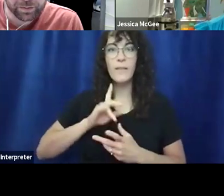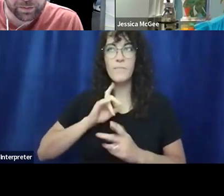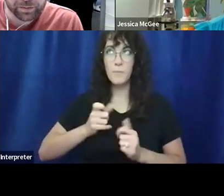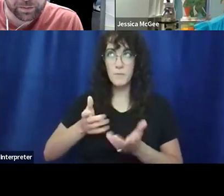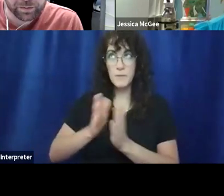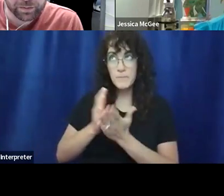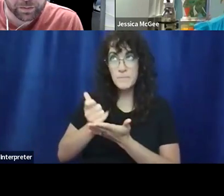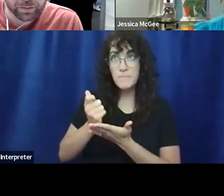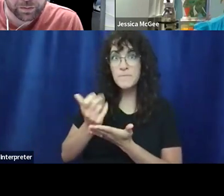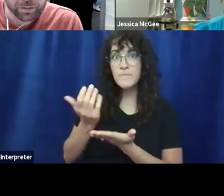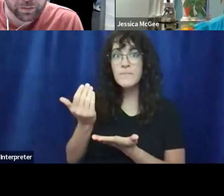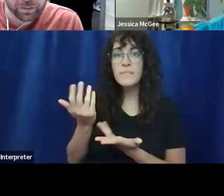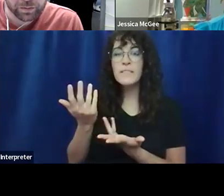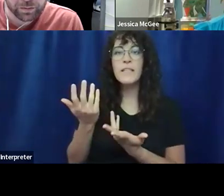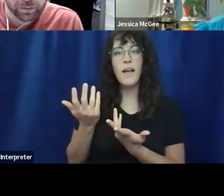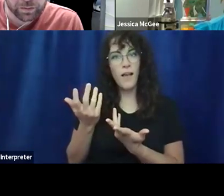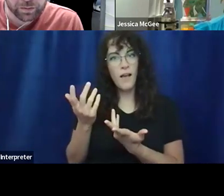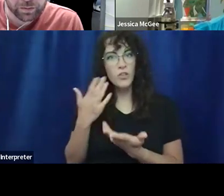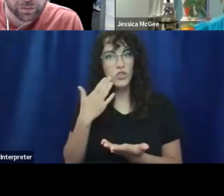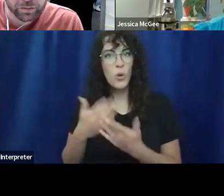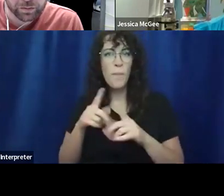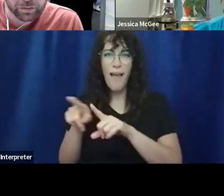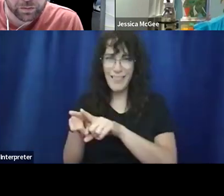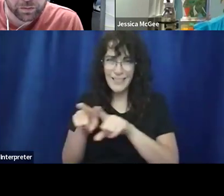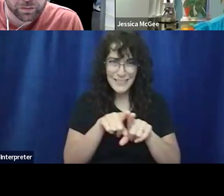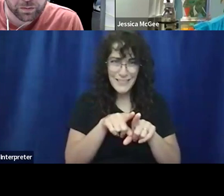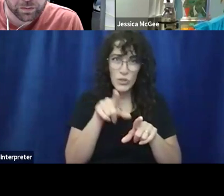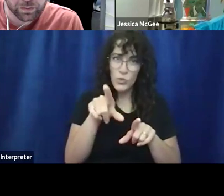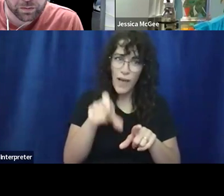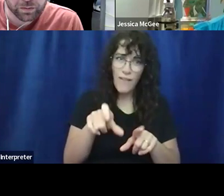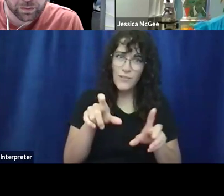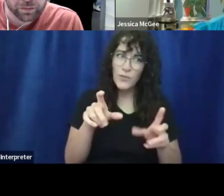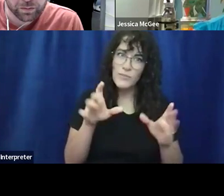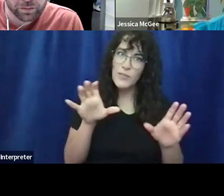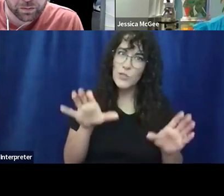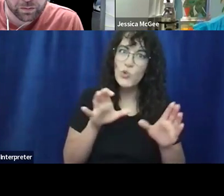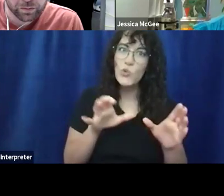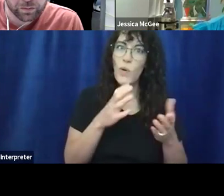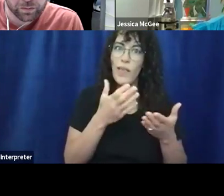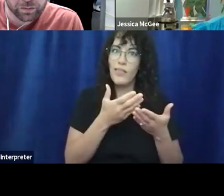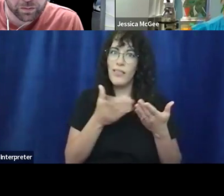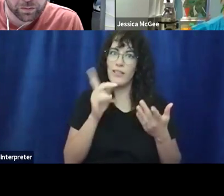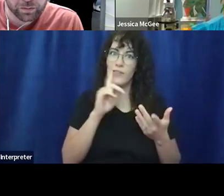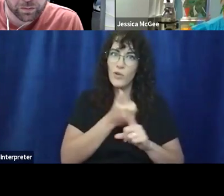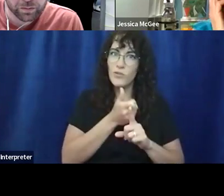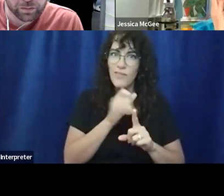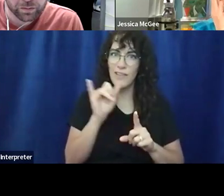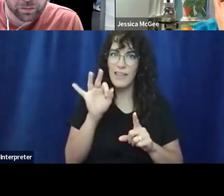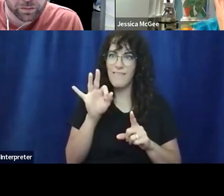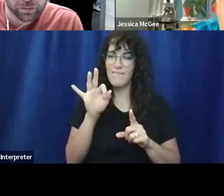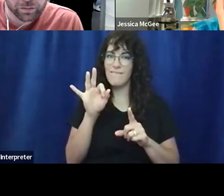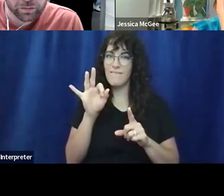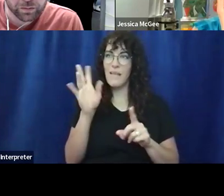you have to have something going for you as well. Otherwise it may seem that you're just kind of asking for something and people tend,